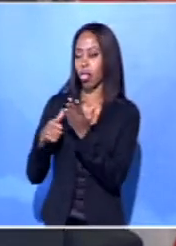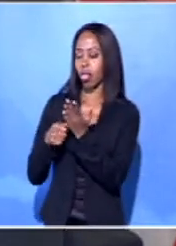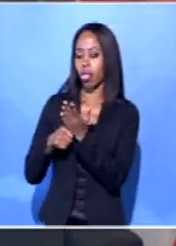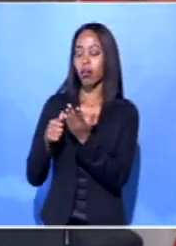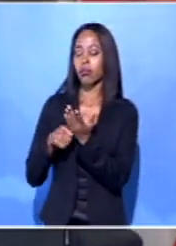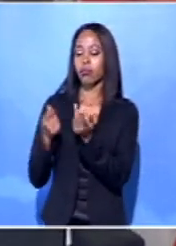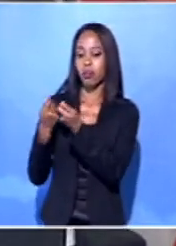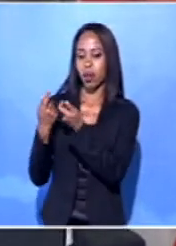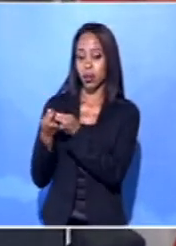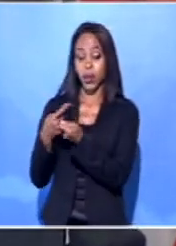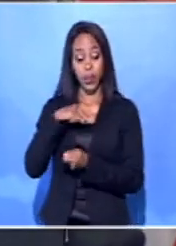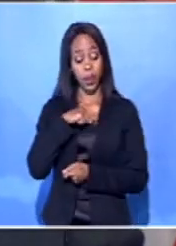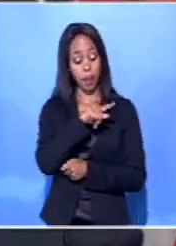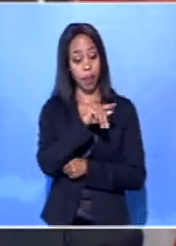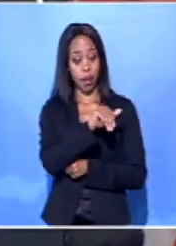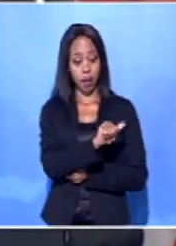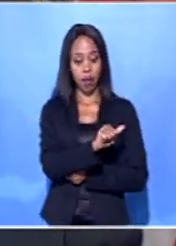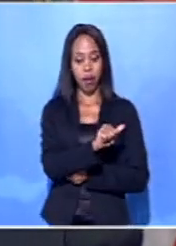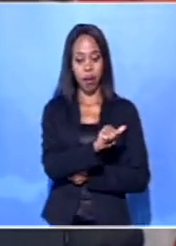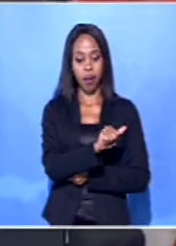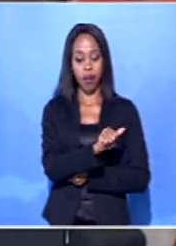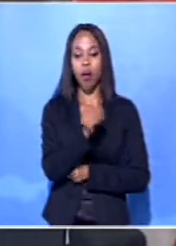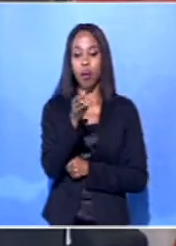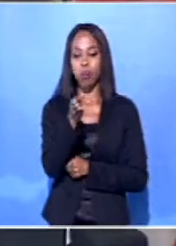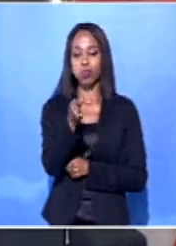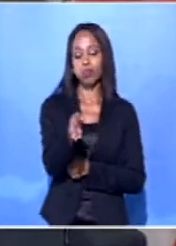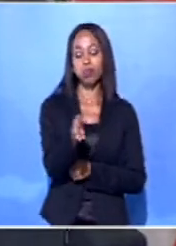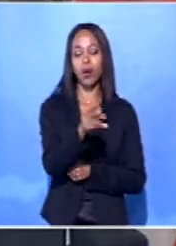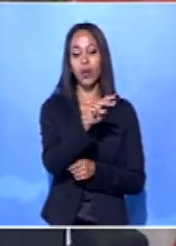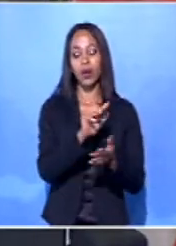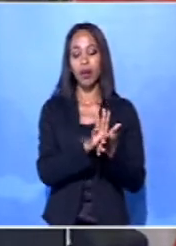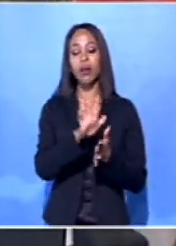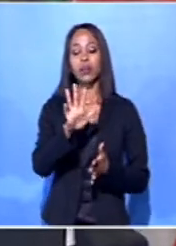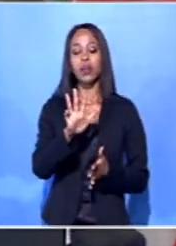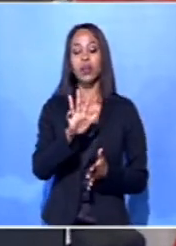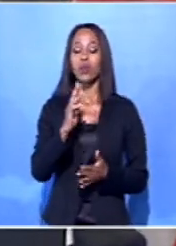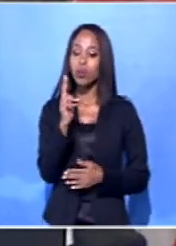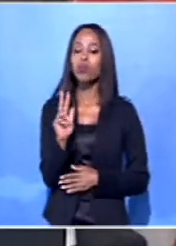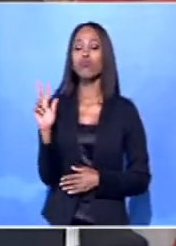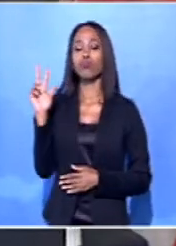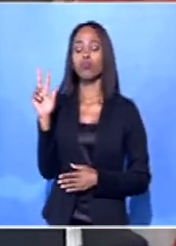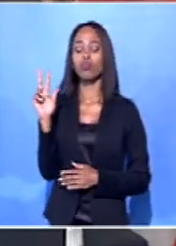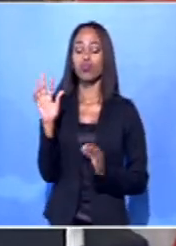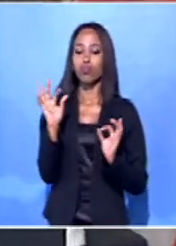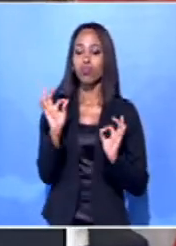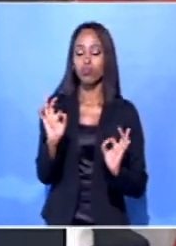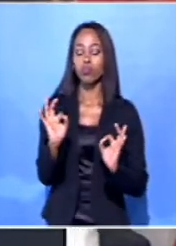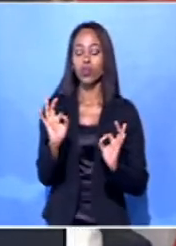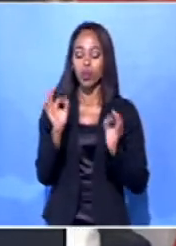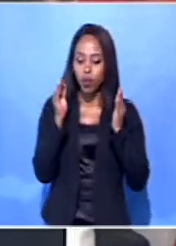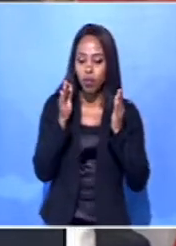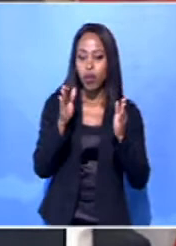We, the Patriotic Alliance, the kingmakers in 2019, pledge to be a pro-poor government